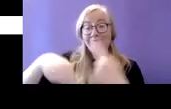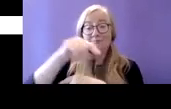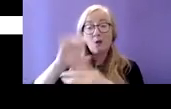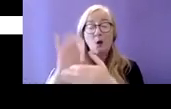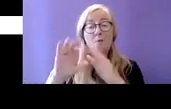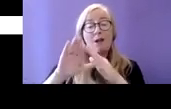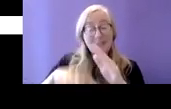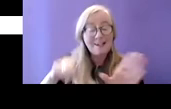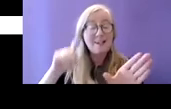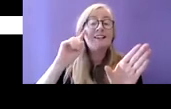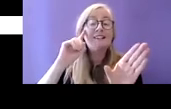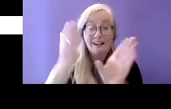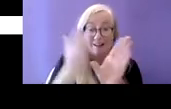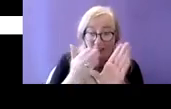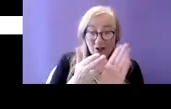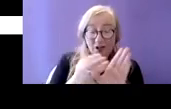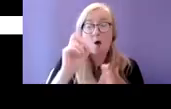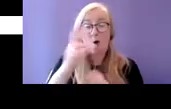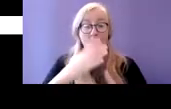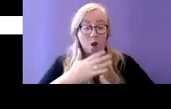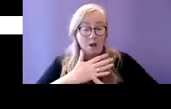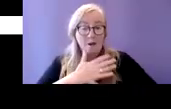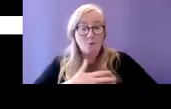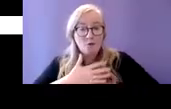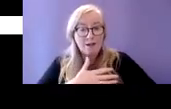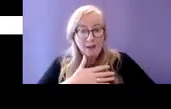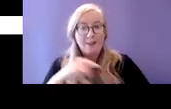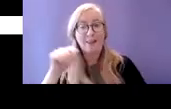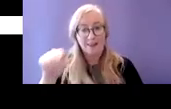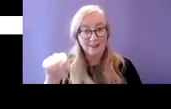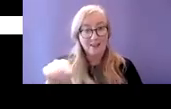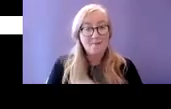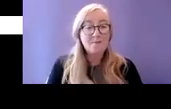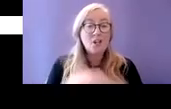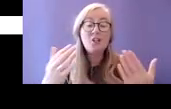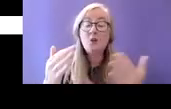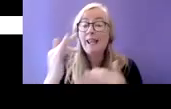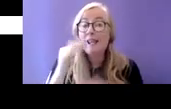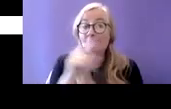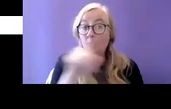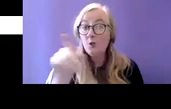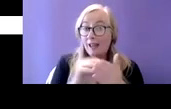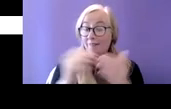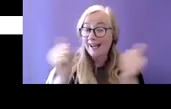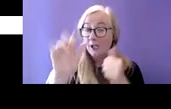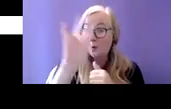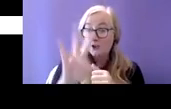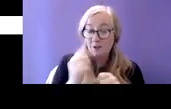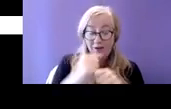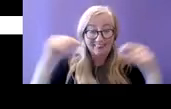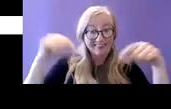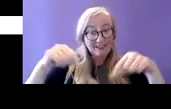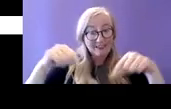condition so if you have any questions on this presentation or indeed the accompanying briefing paper